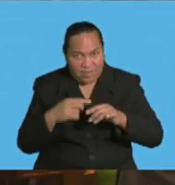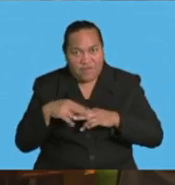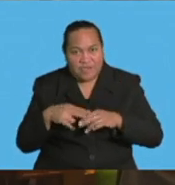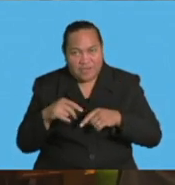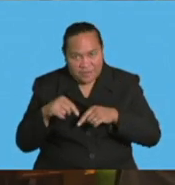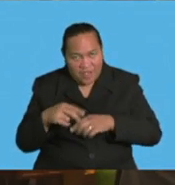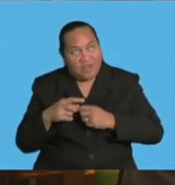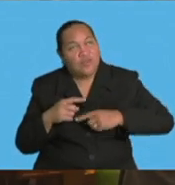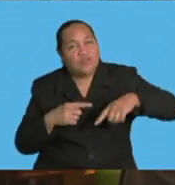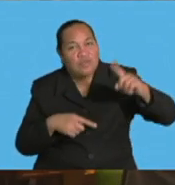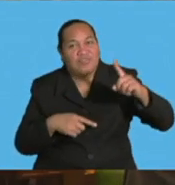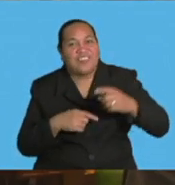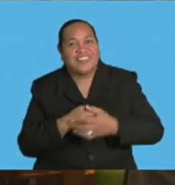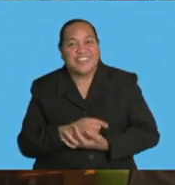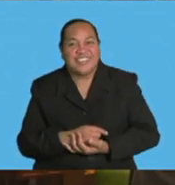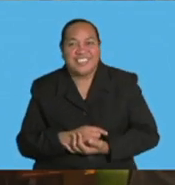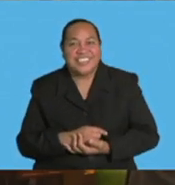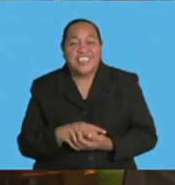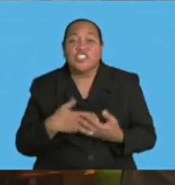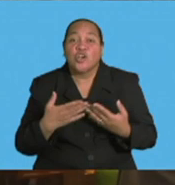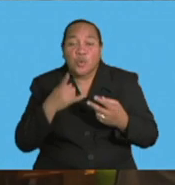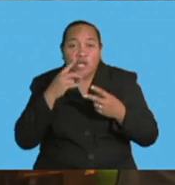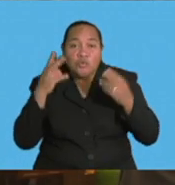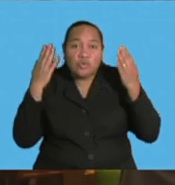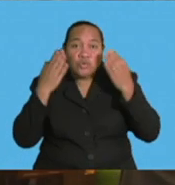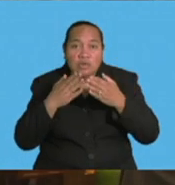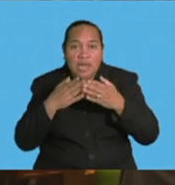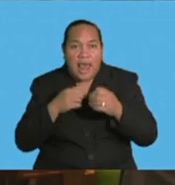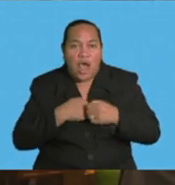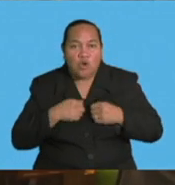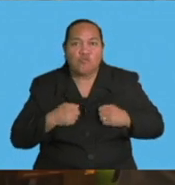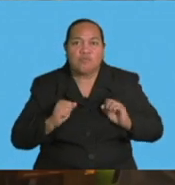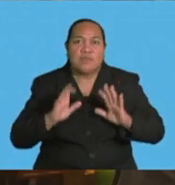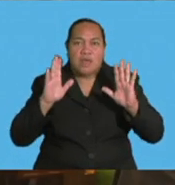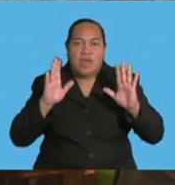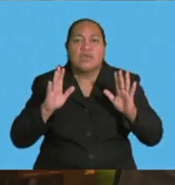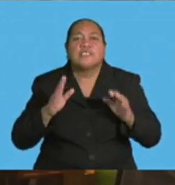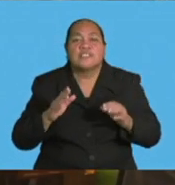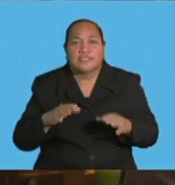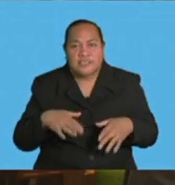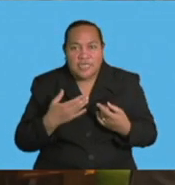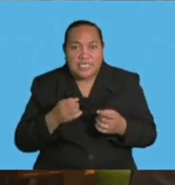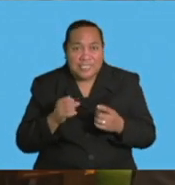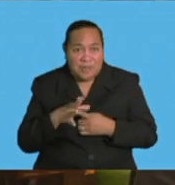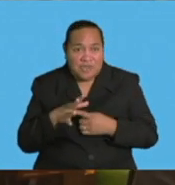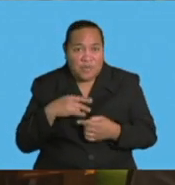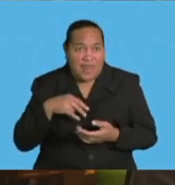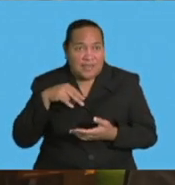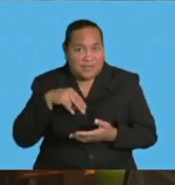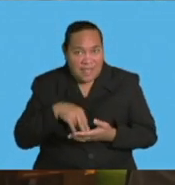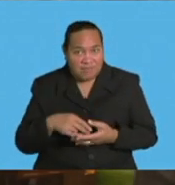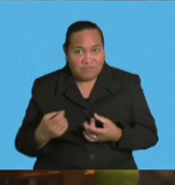peace support operations. And with that, we will look at our commitments, particularly in our standby arrangements.